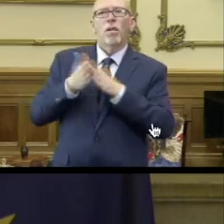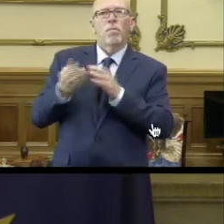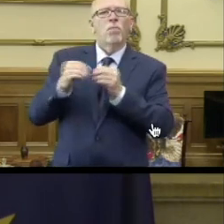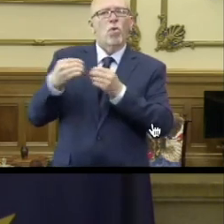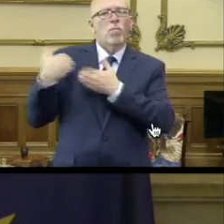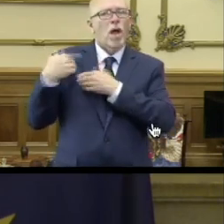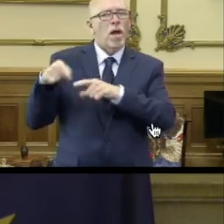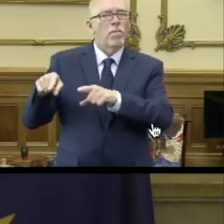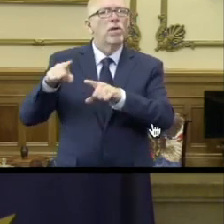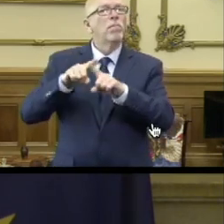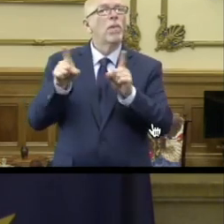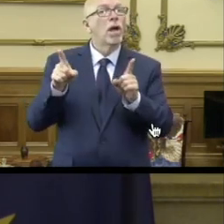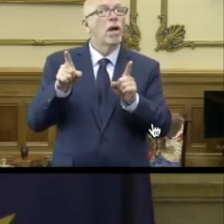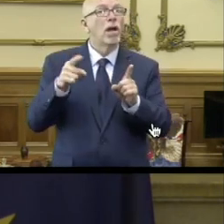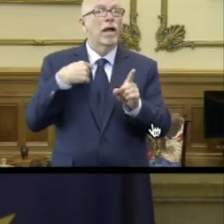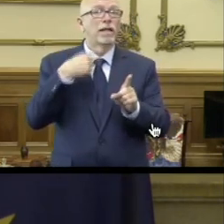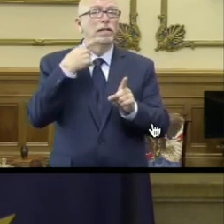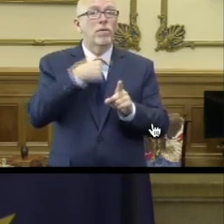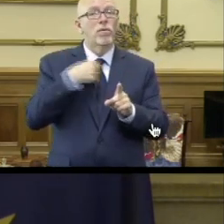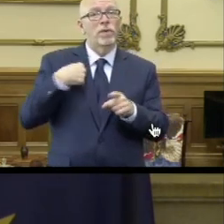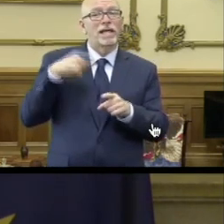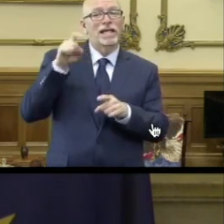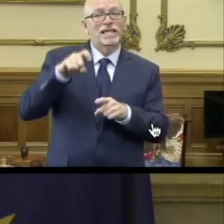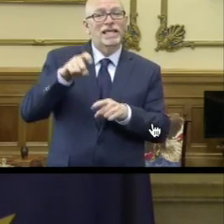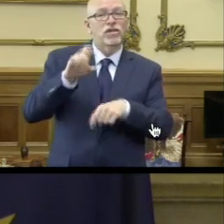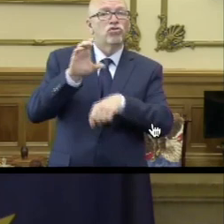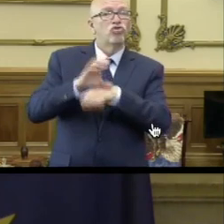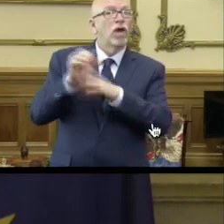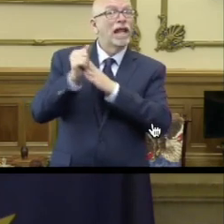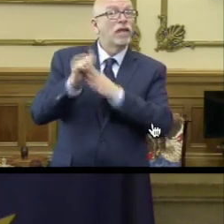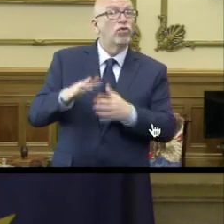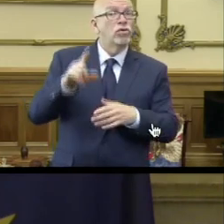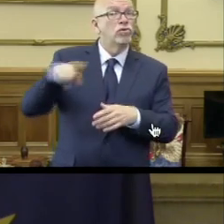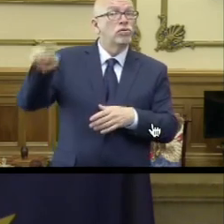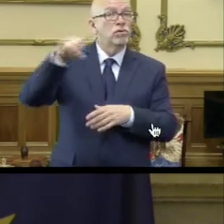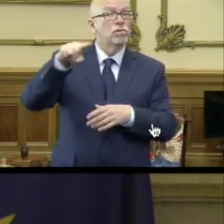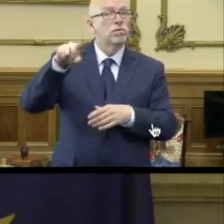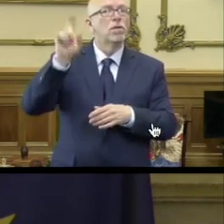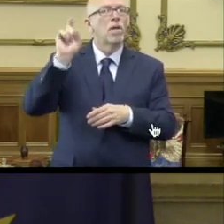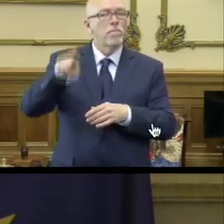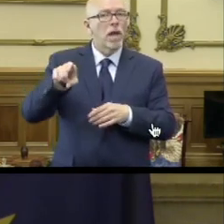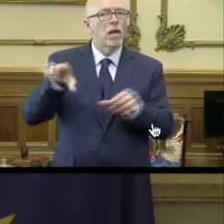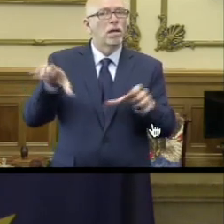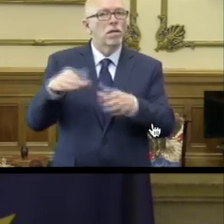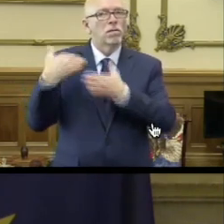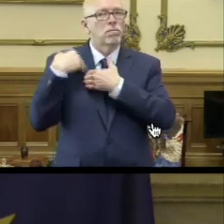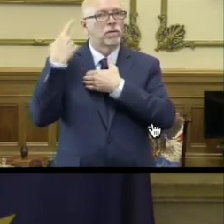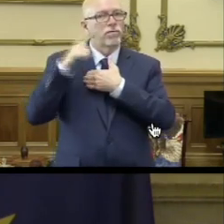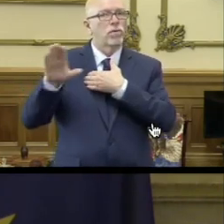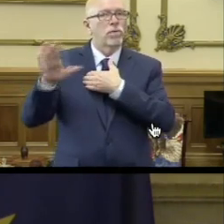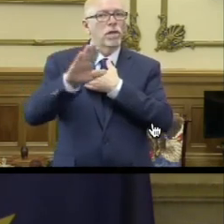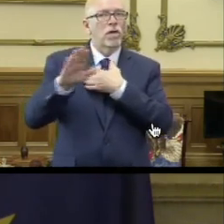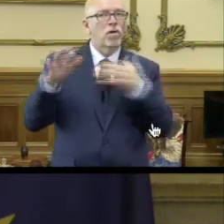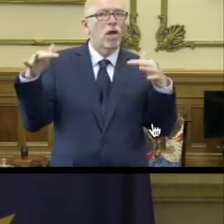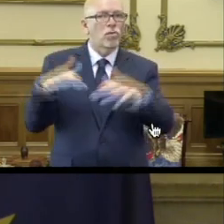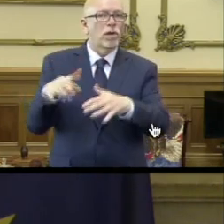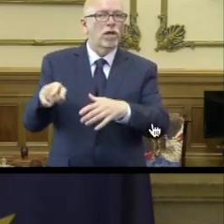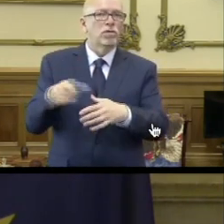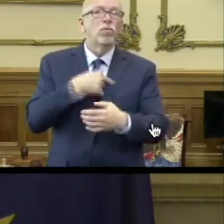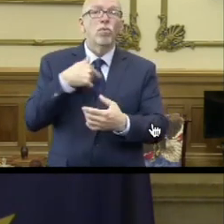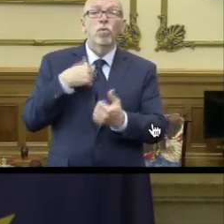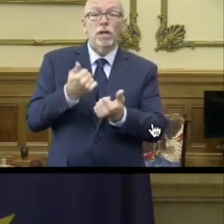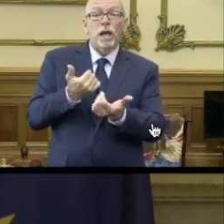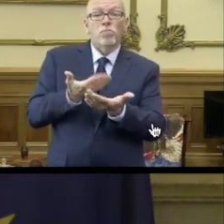I did say that we needed those church leaders to be responsible for their congregations. We can prove